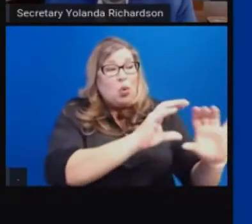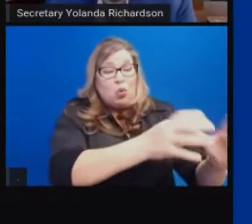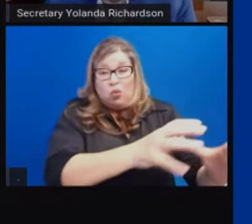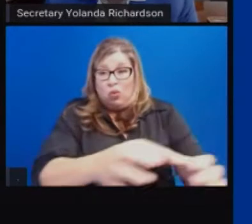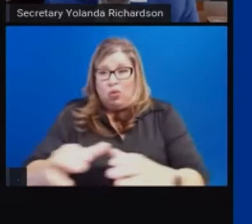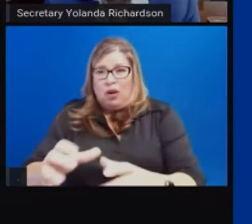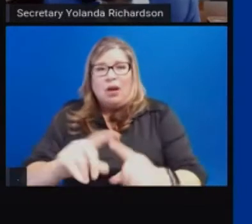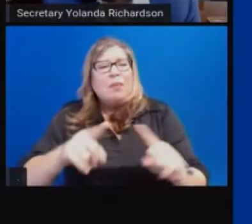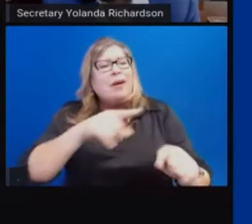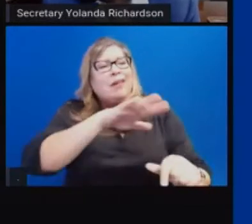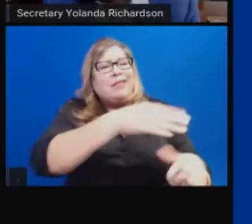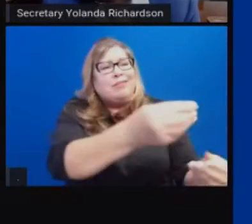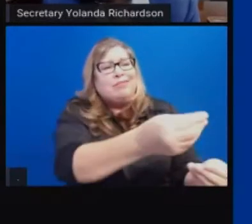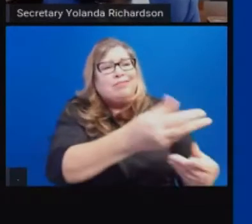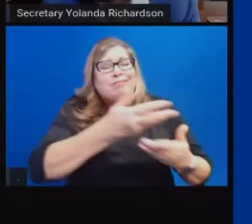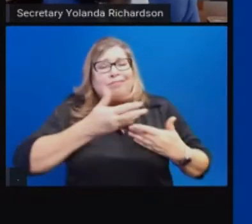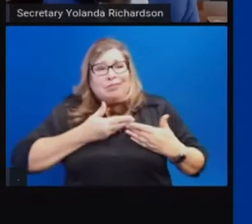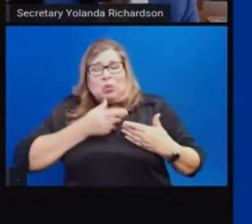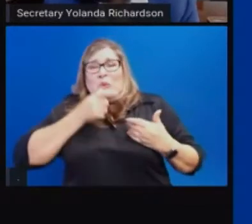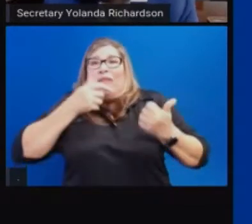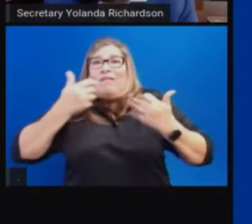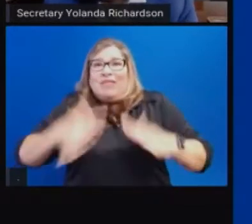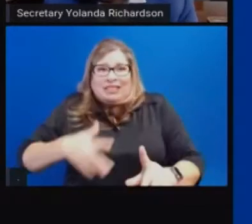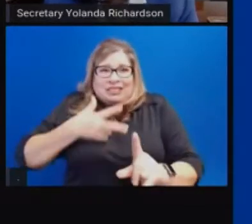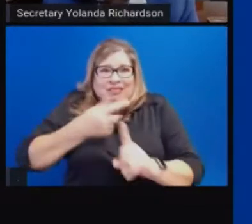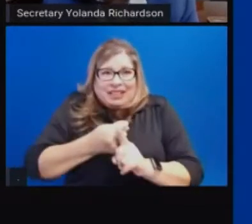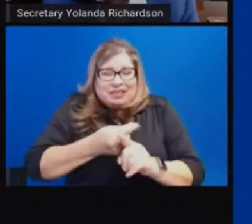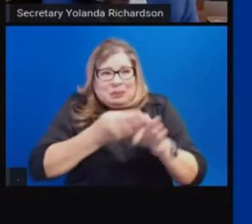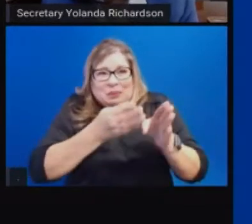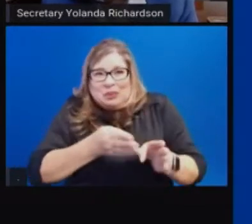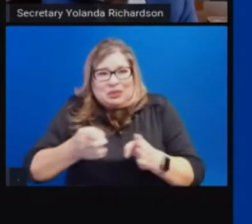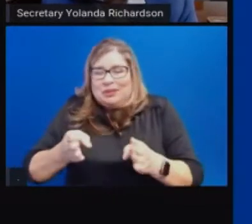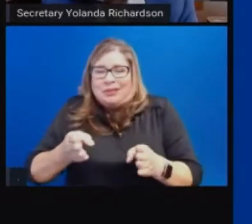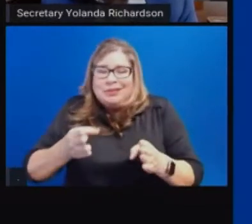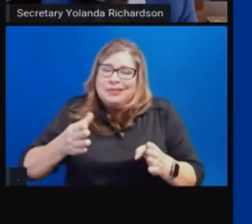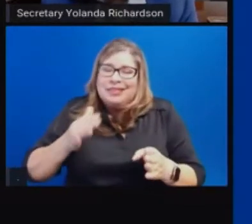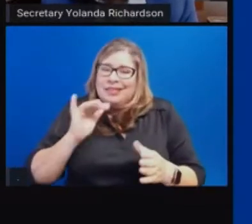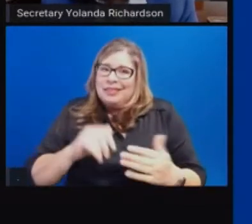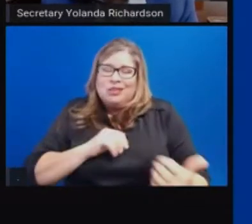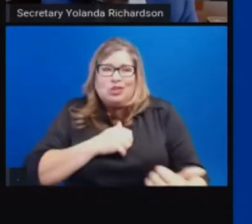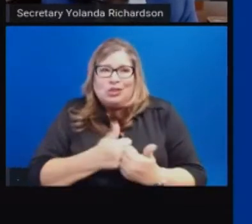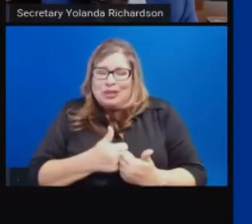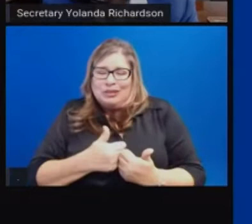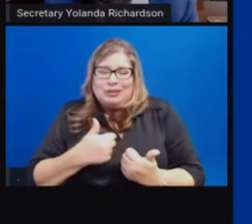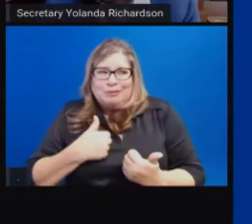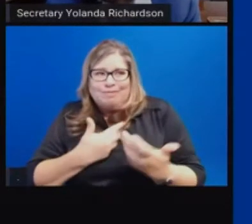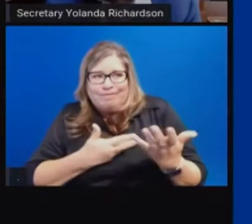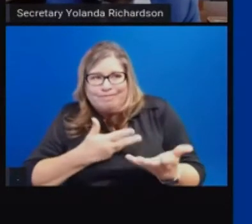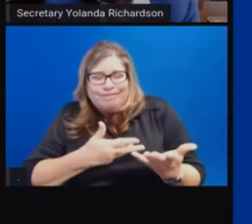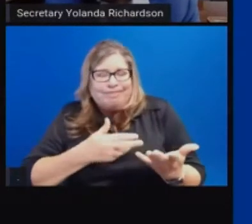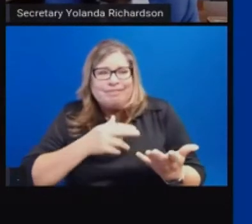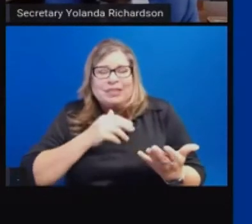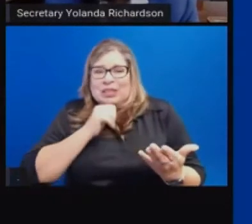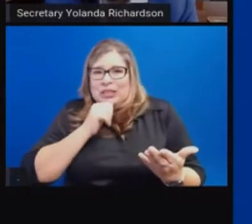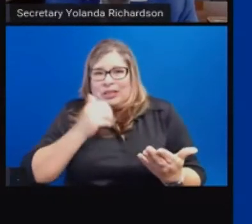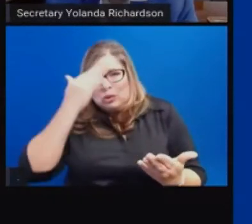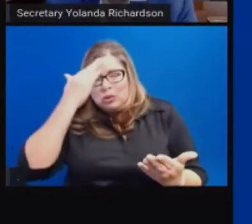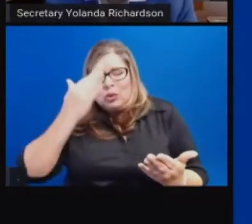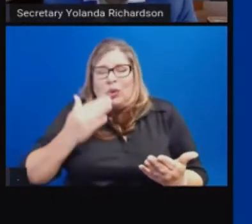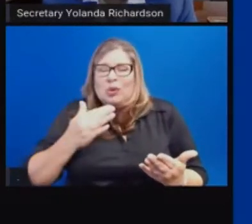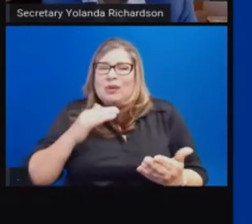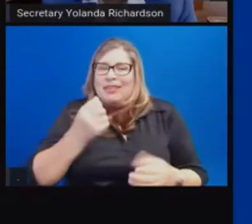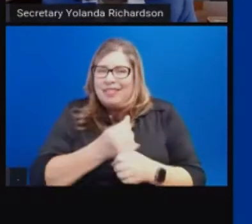the governor also shared about a tool called My Turn, which will be a key tool in addressing that challenge,